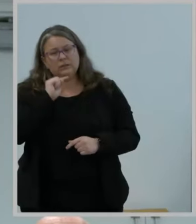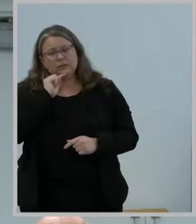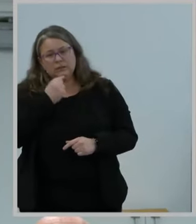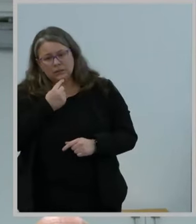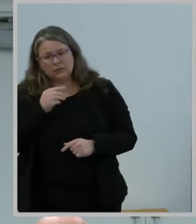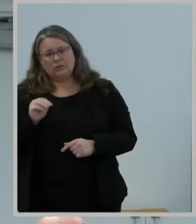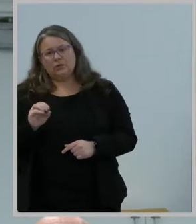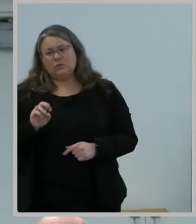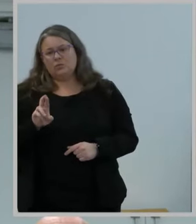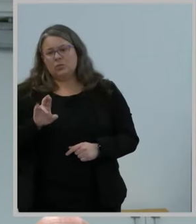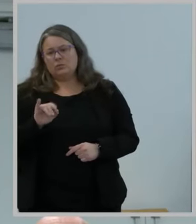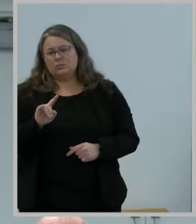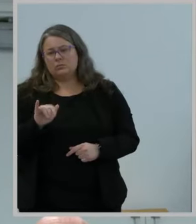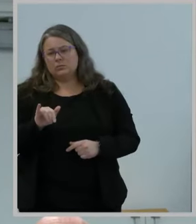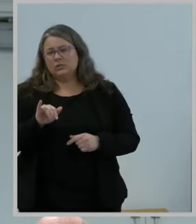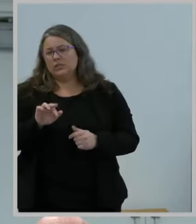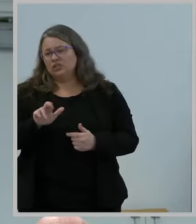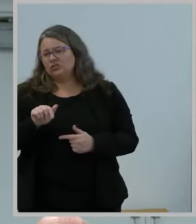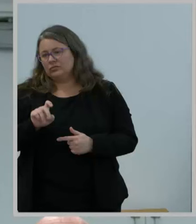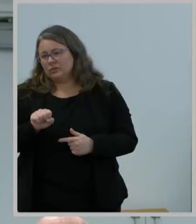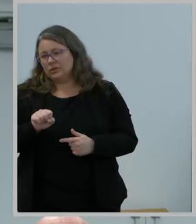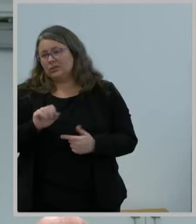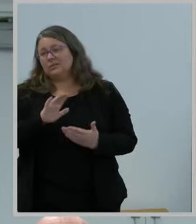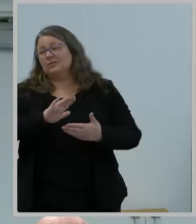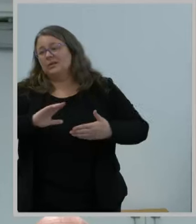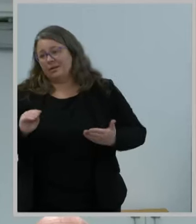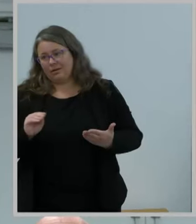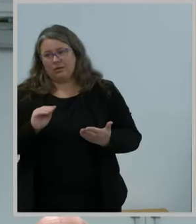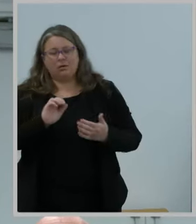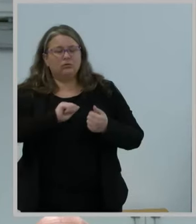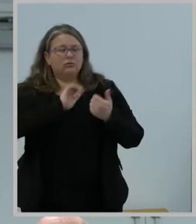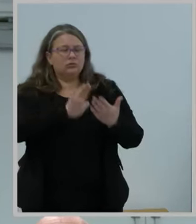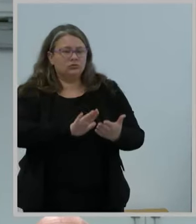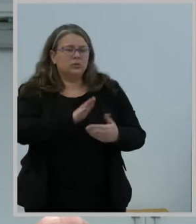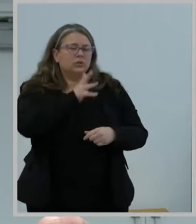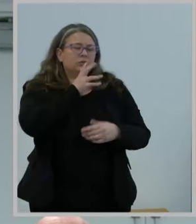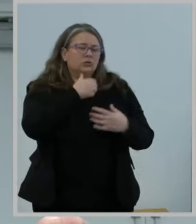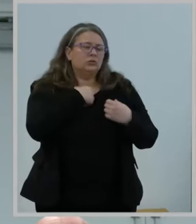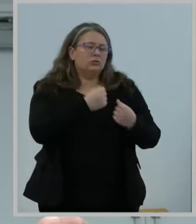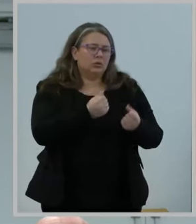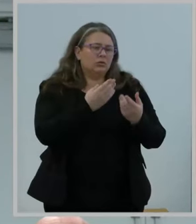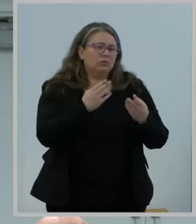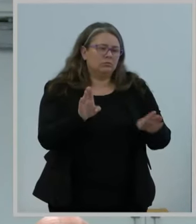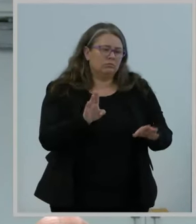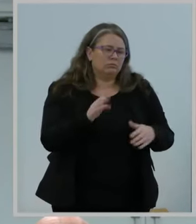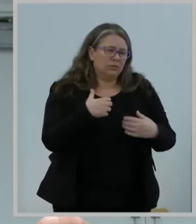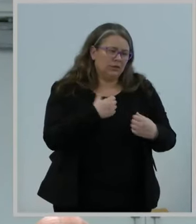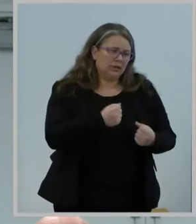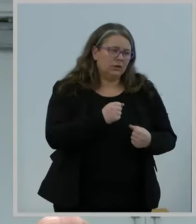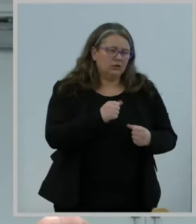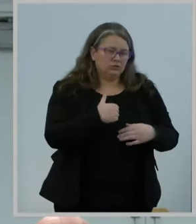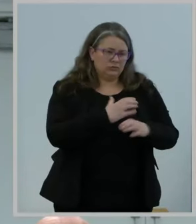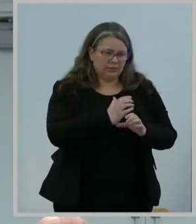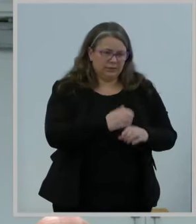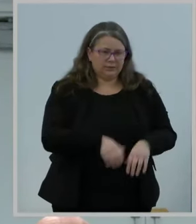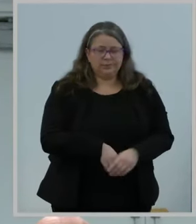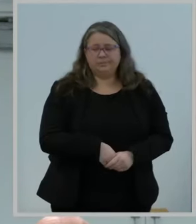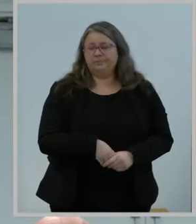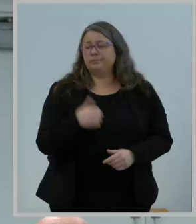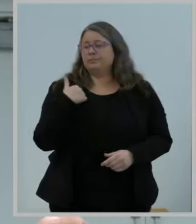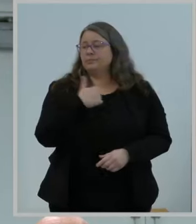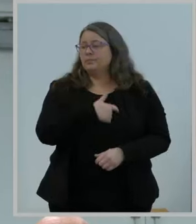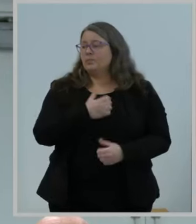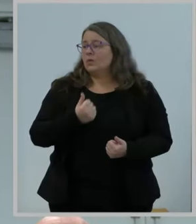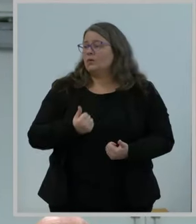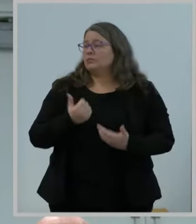address the maternal health crisis. The Connect to Health task force recommends adoption of this item and requests